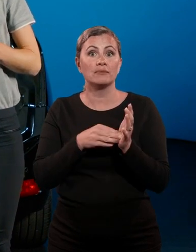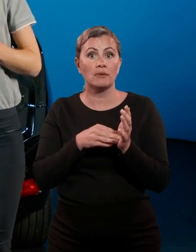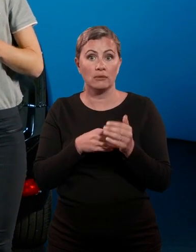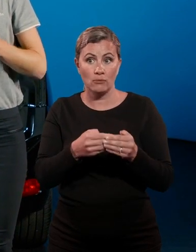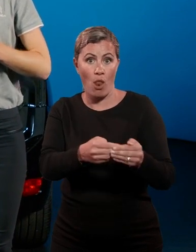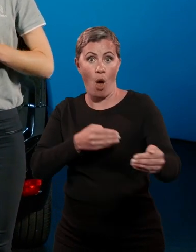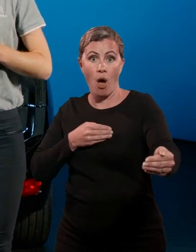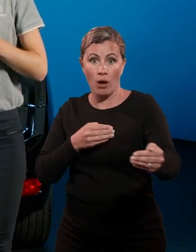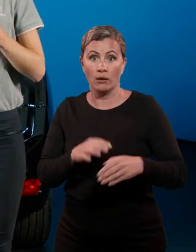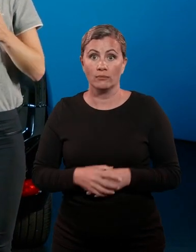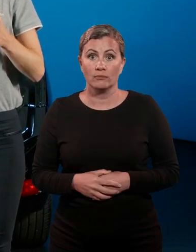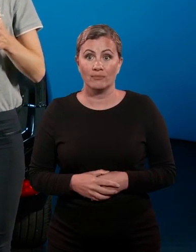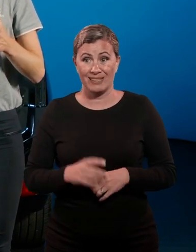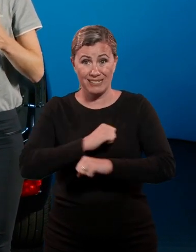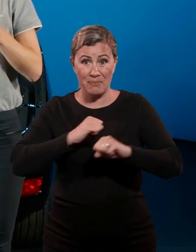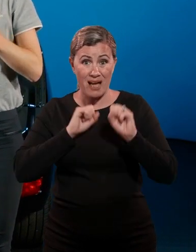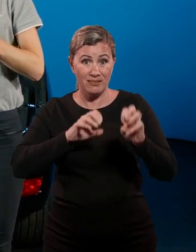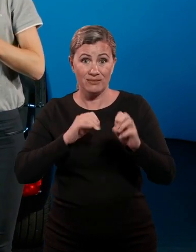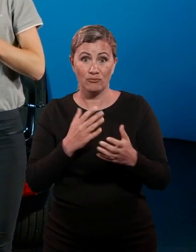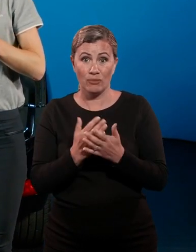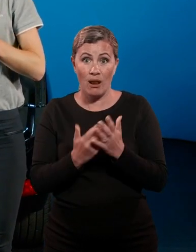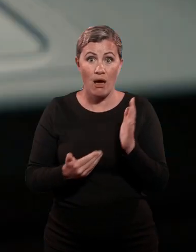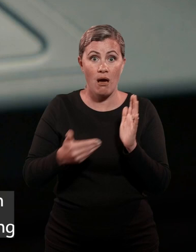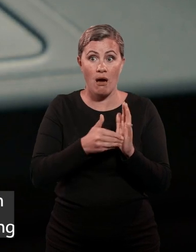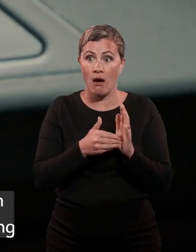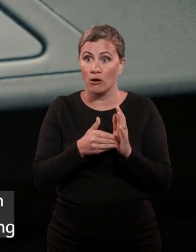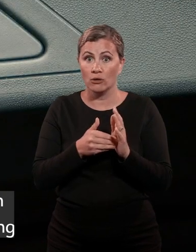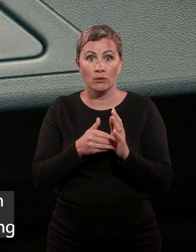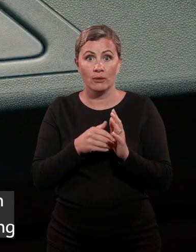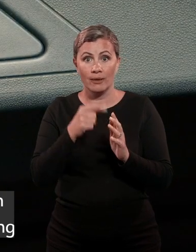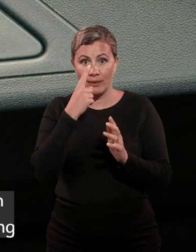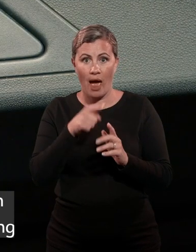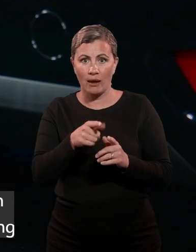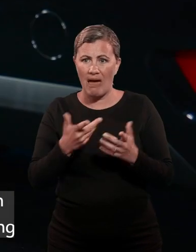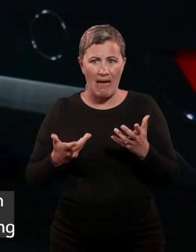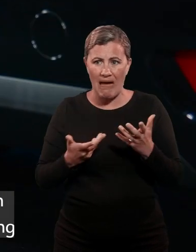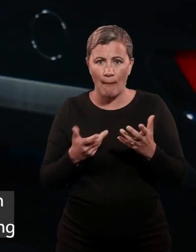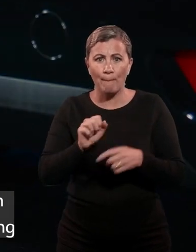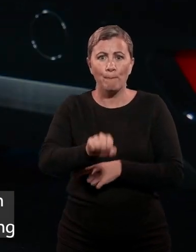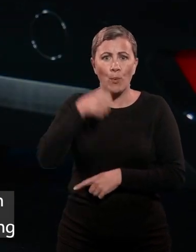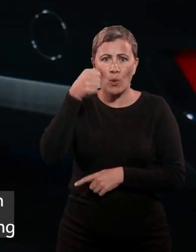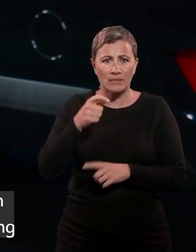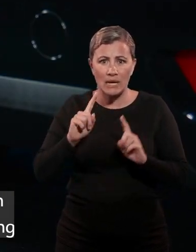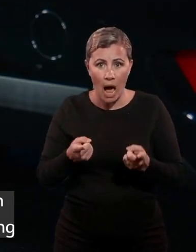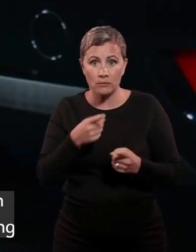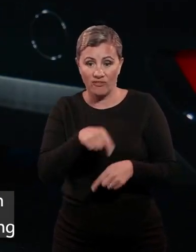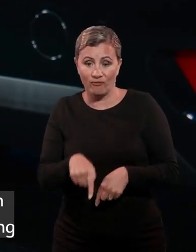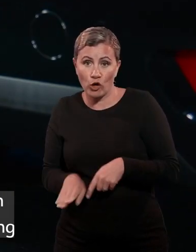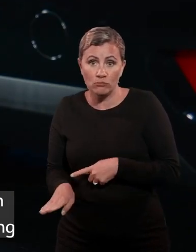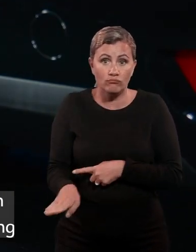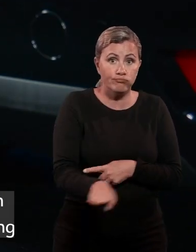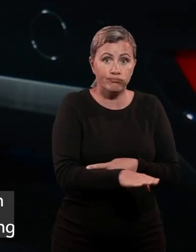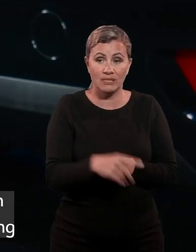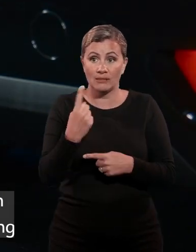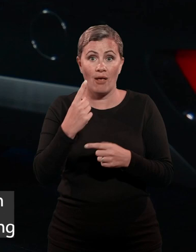Accessing this cavernous load space is made doubly easy on this Shine version. Not only is the tailgate electrically powered, but you can open and close it